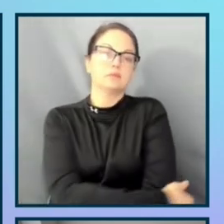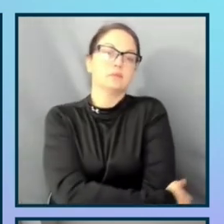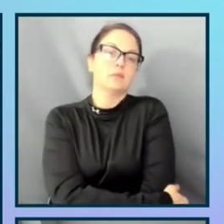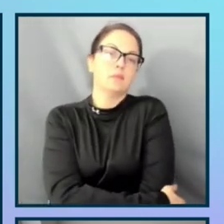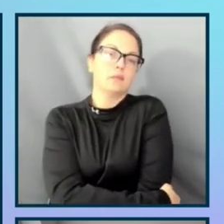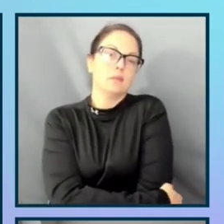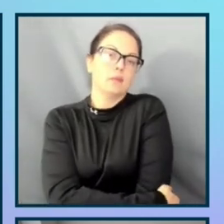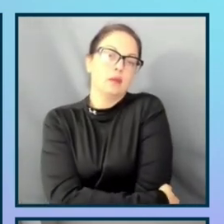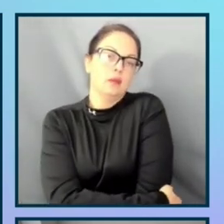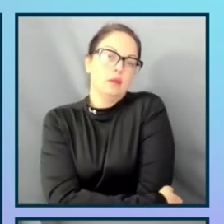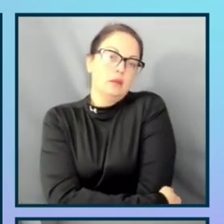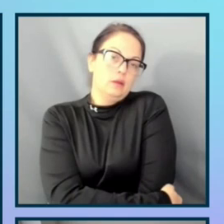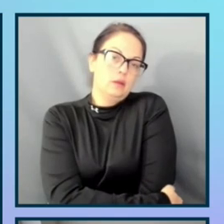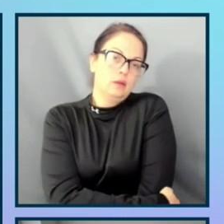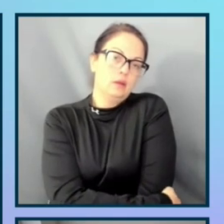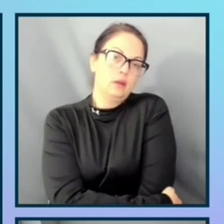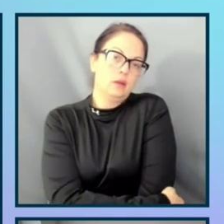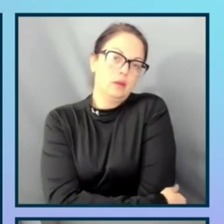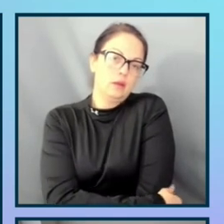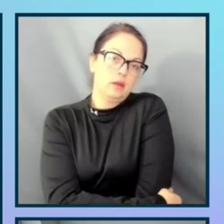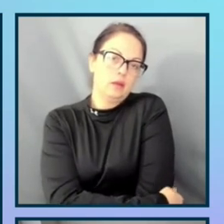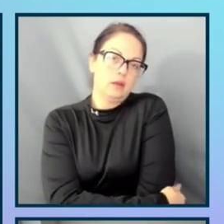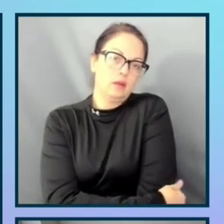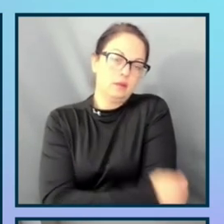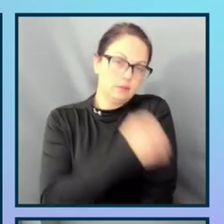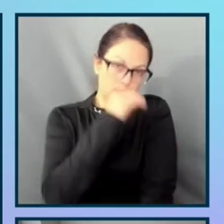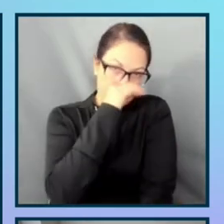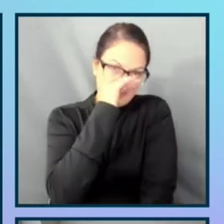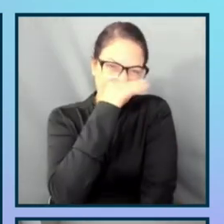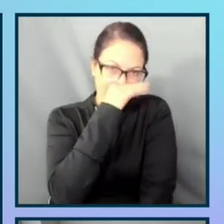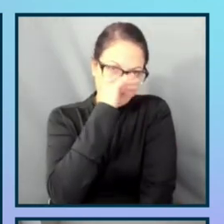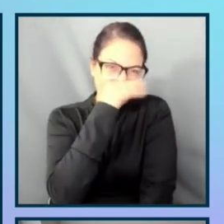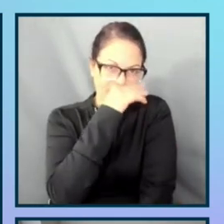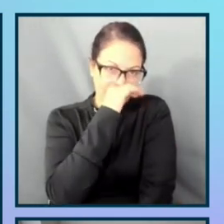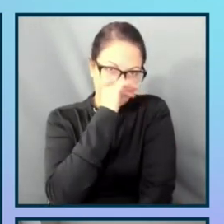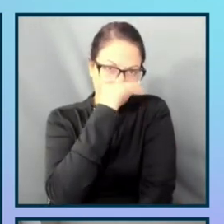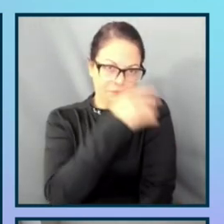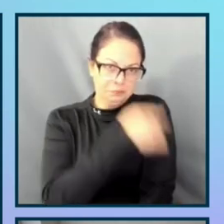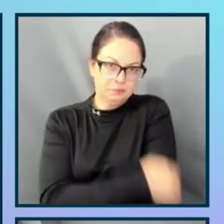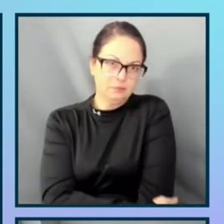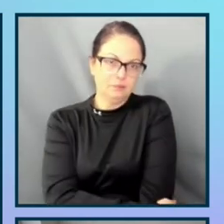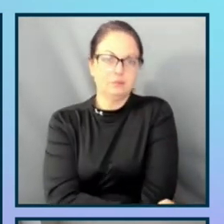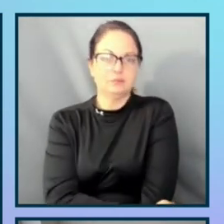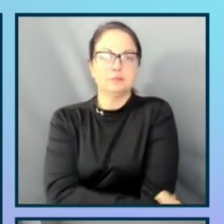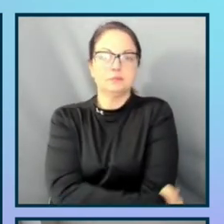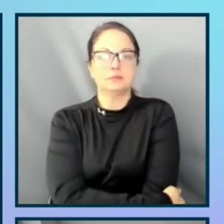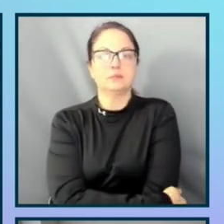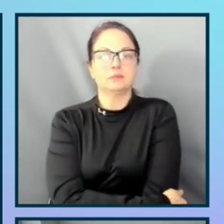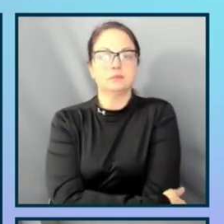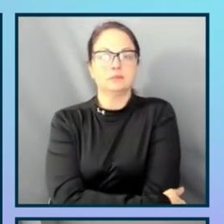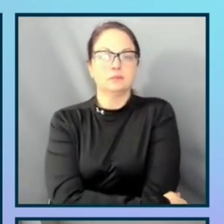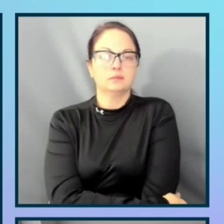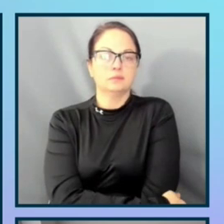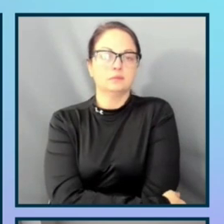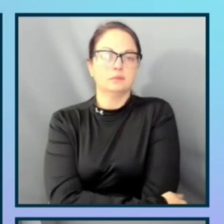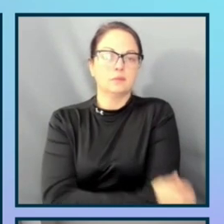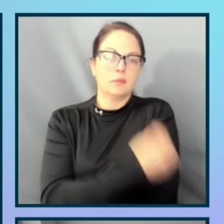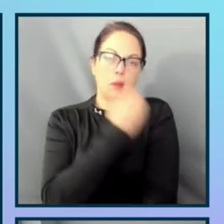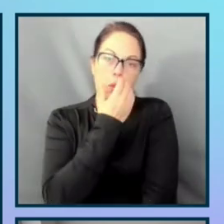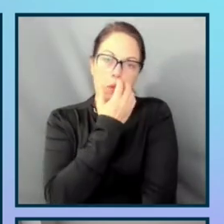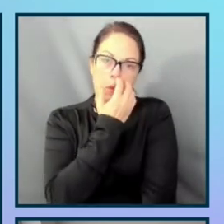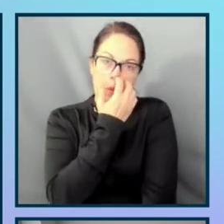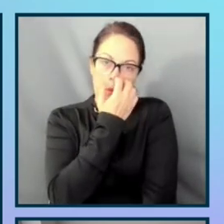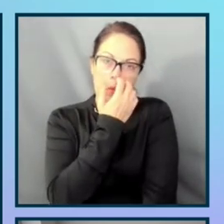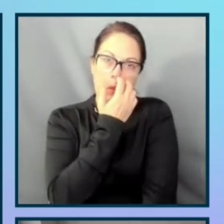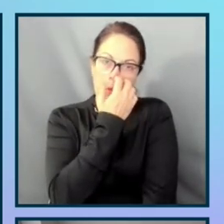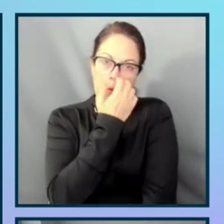the customer journey for people with disabilities coming to EA events. We were able to get buy-in after socializing journey maps